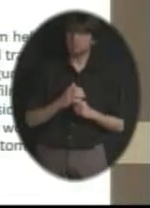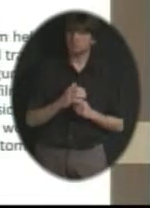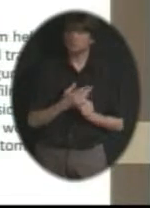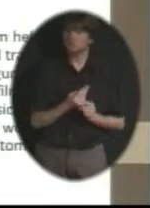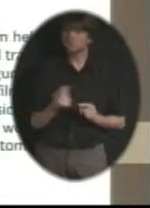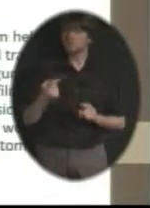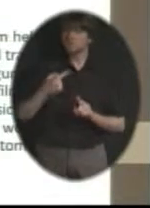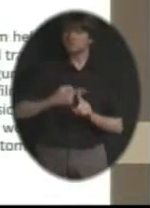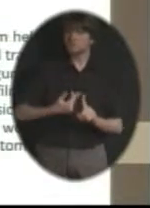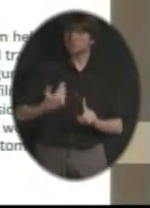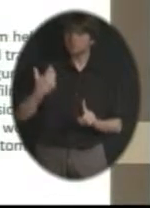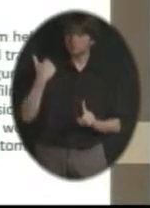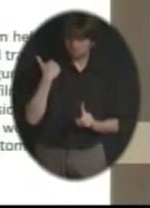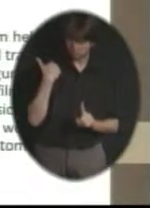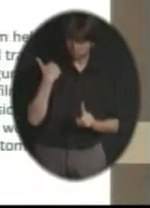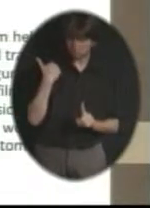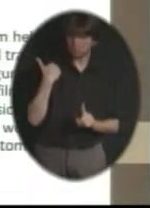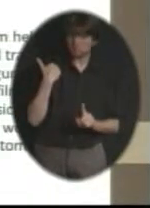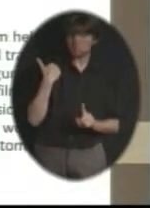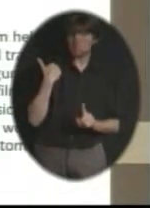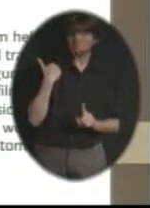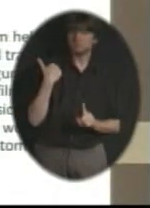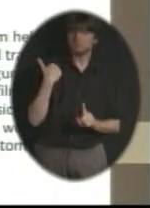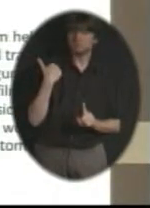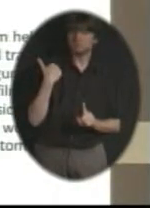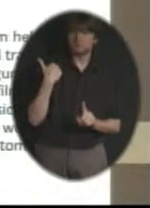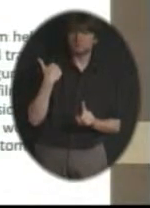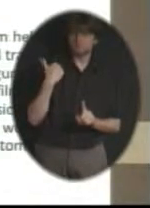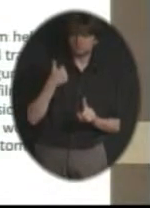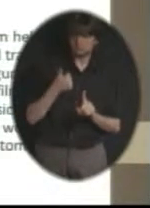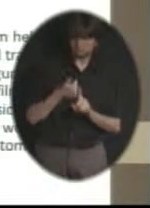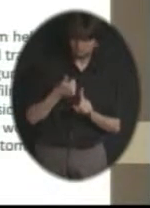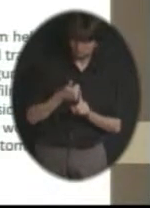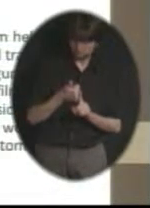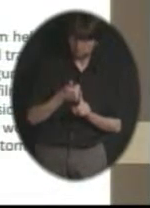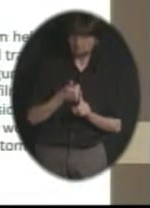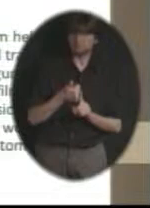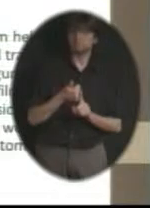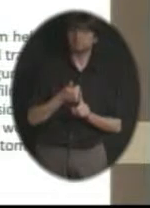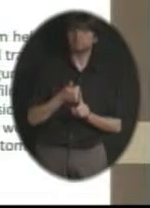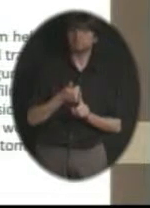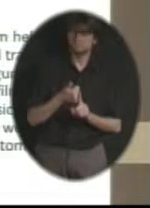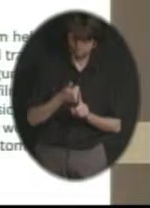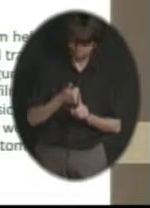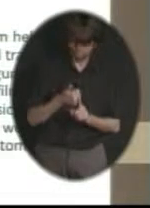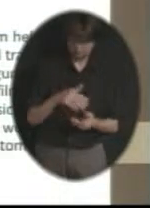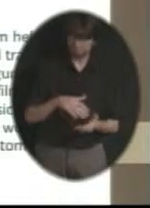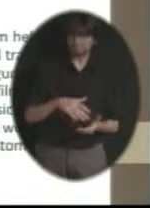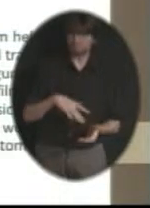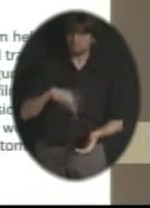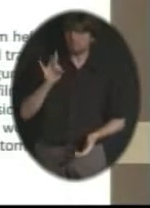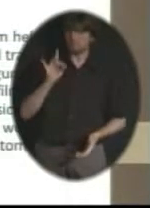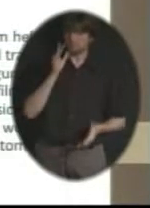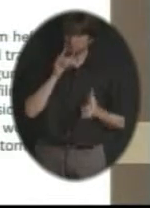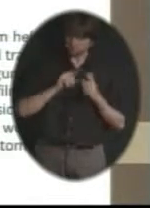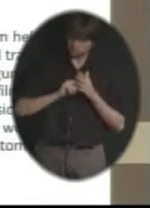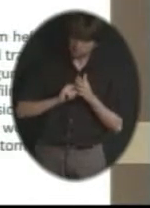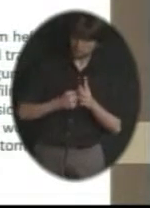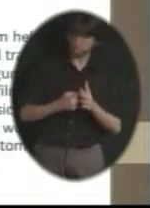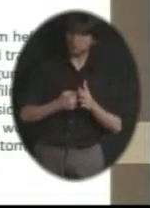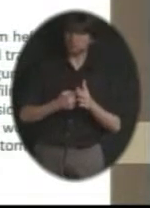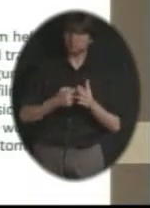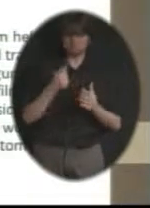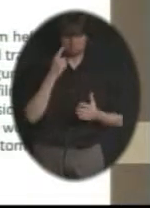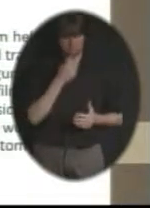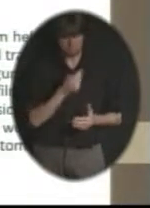he was let know that he is going to be starting work, actually, in the next couple